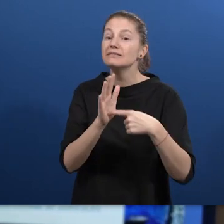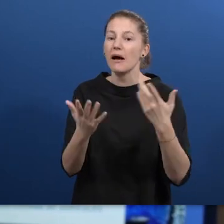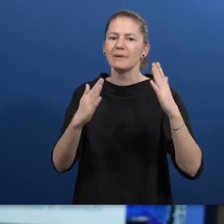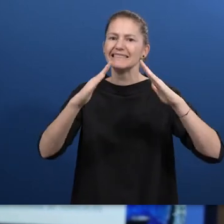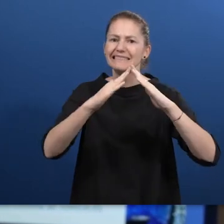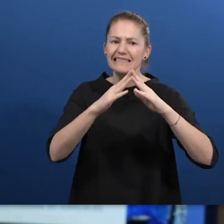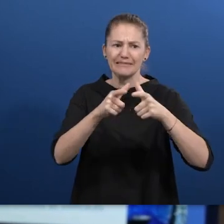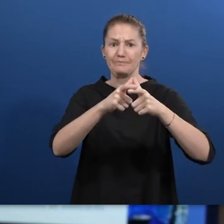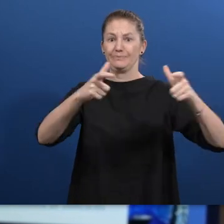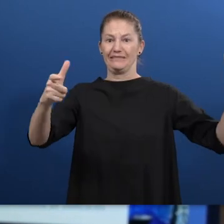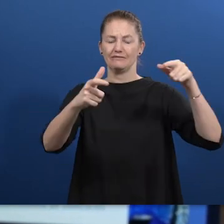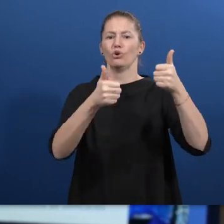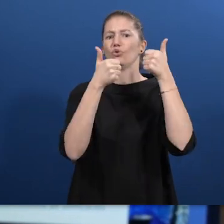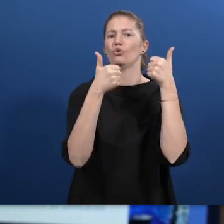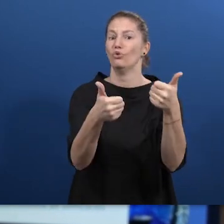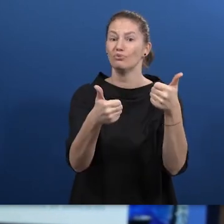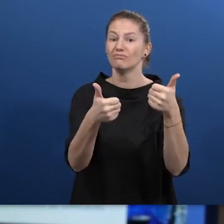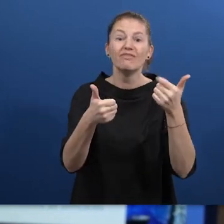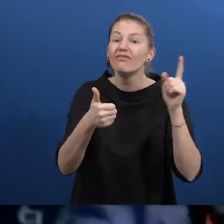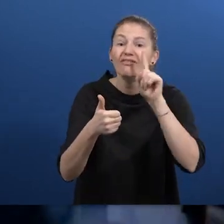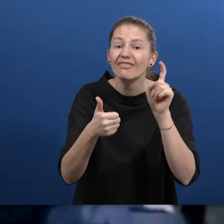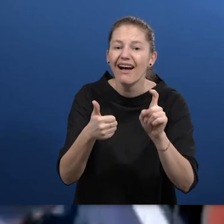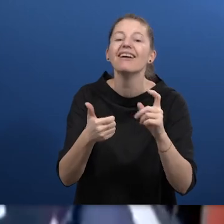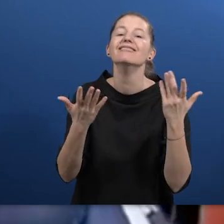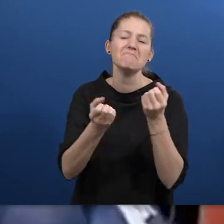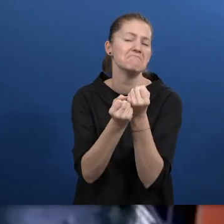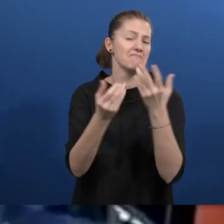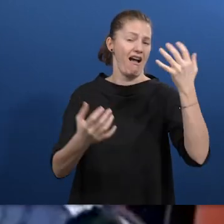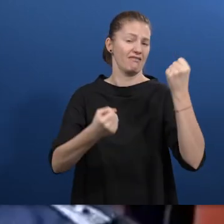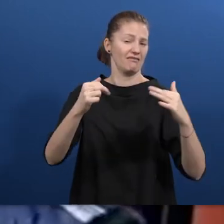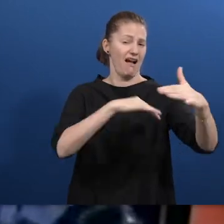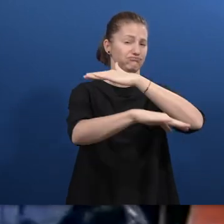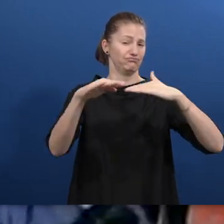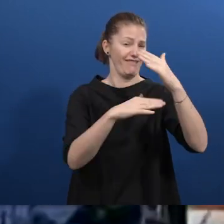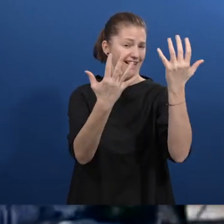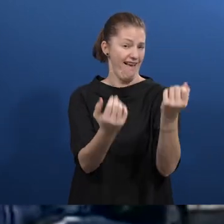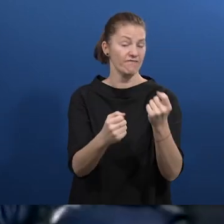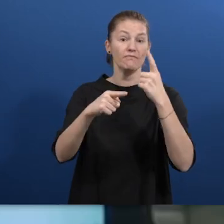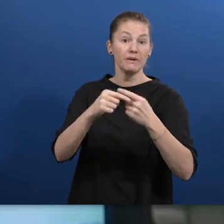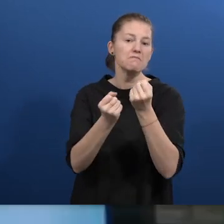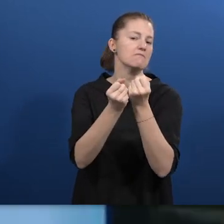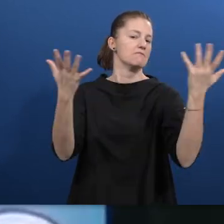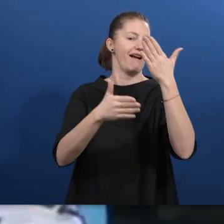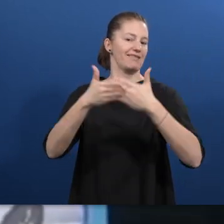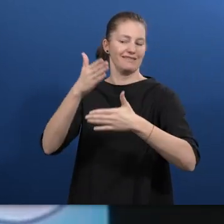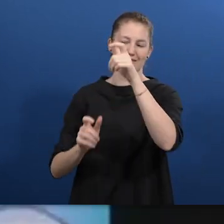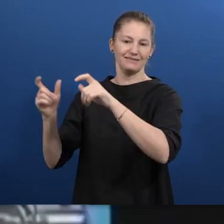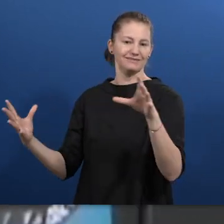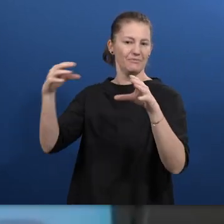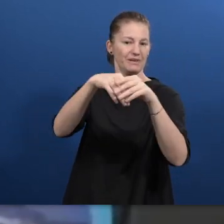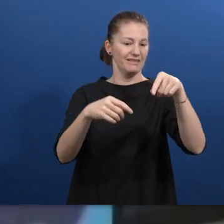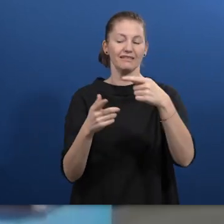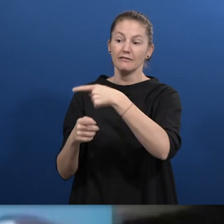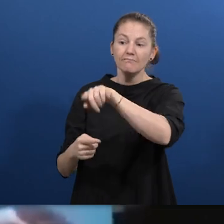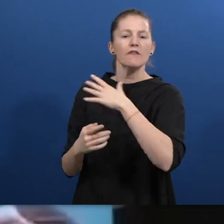cars and many people with disabilities. We for a decent job. A man cleans a car.